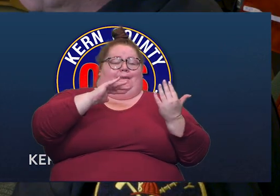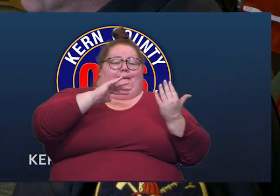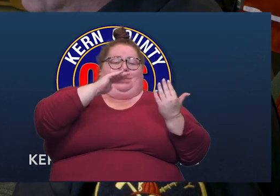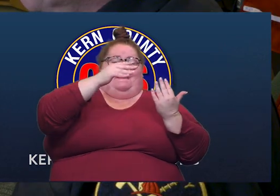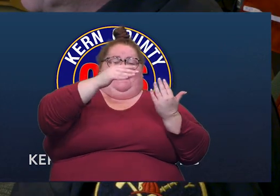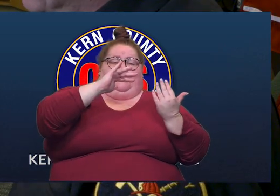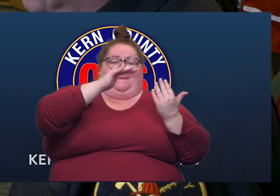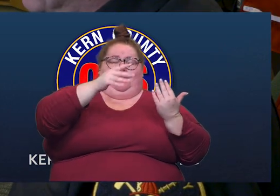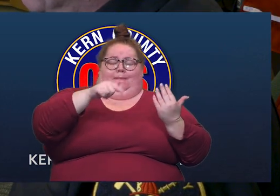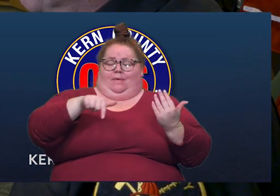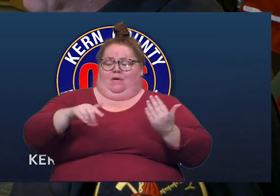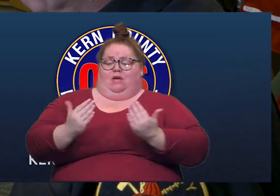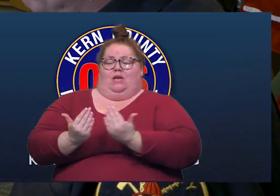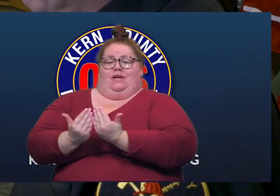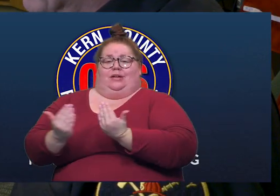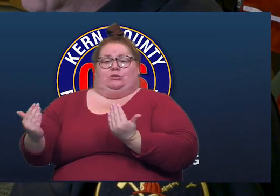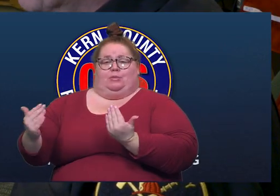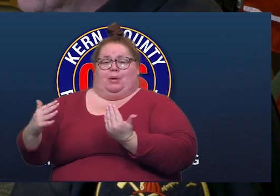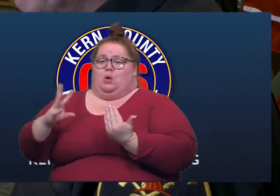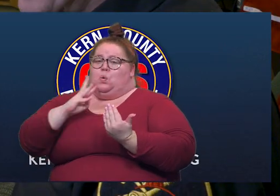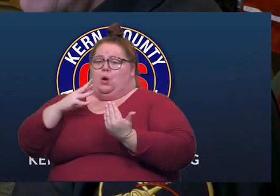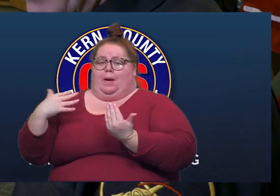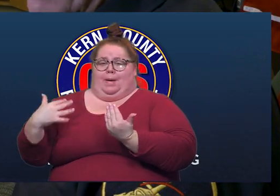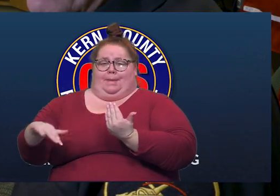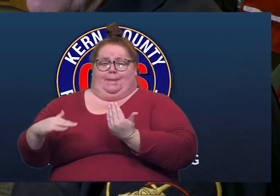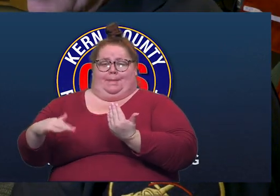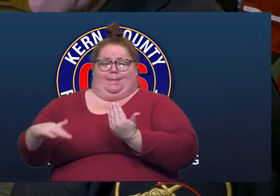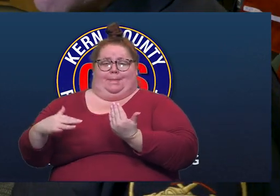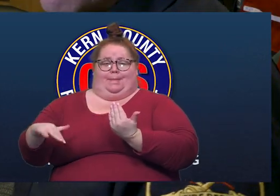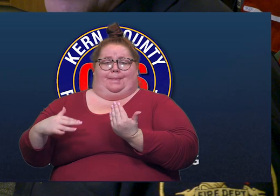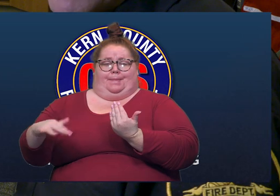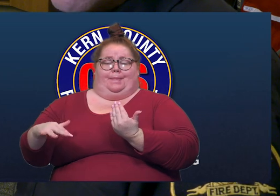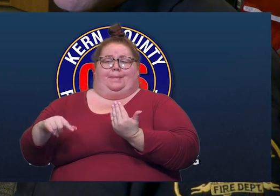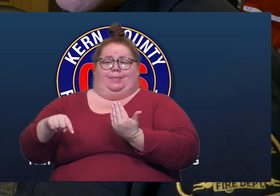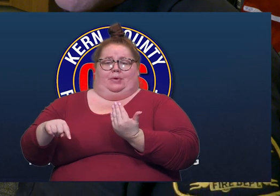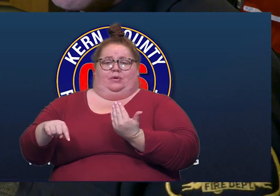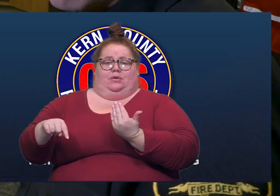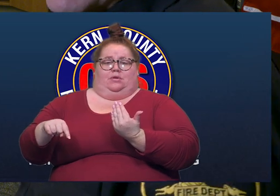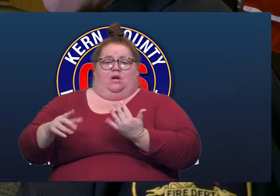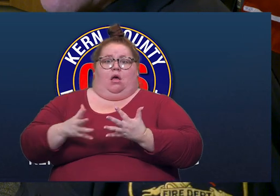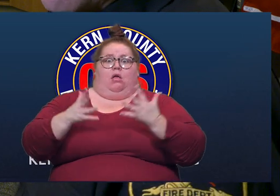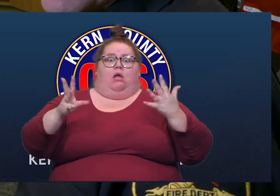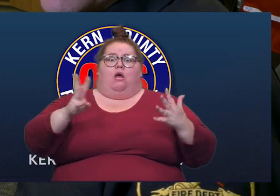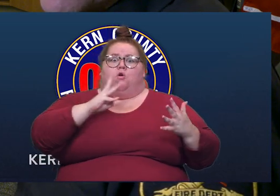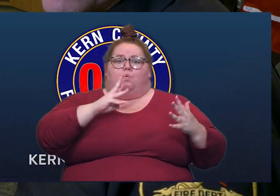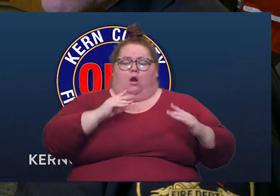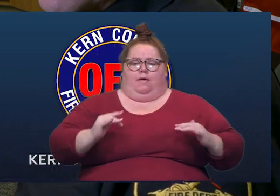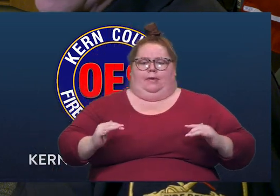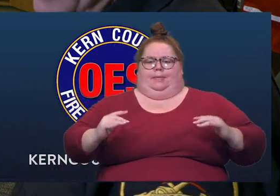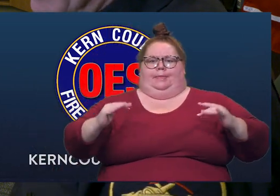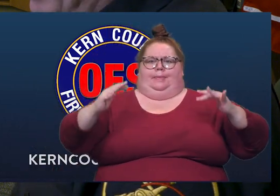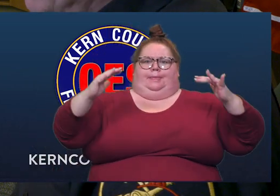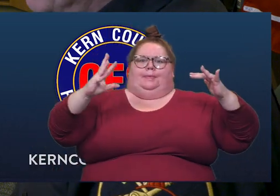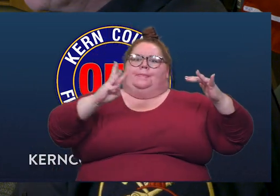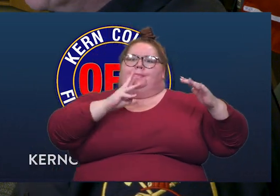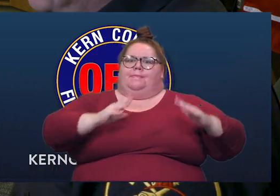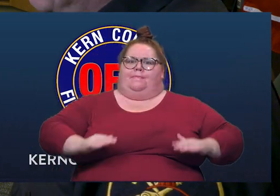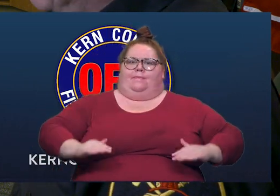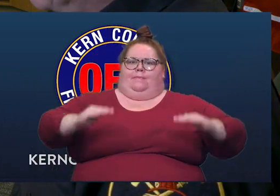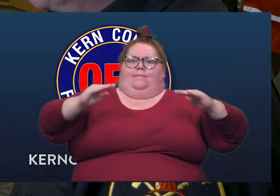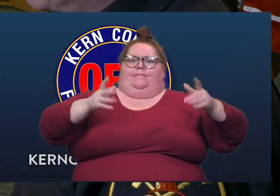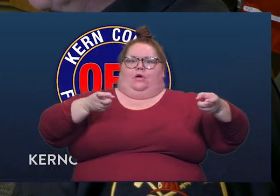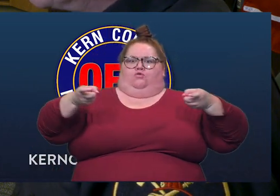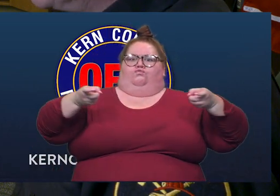the reservoir. But when we get significant amount of water and we come into flood control measures,